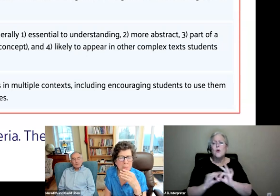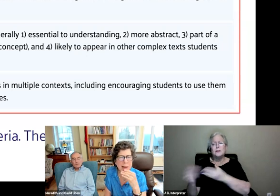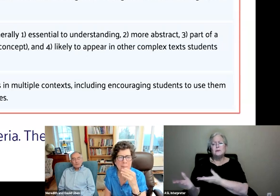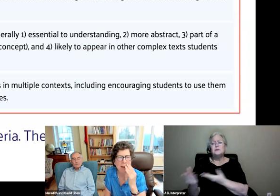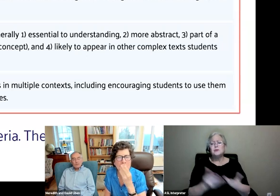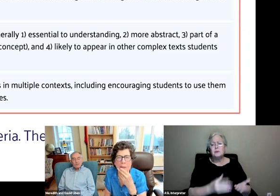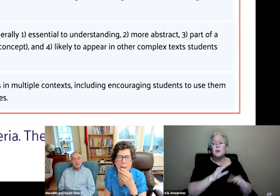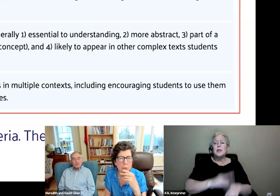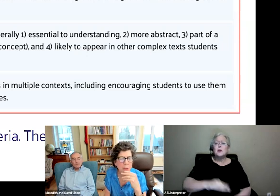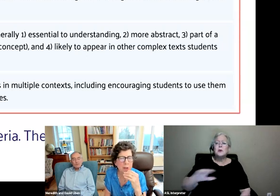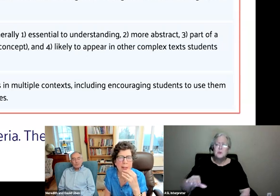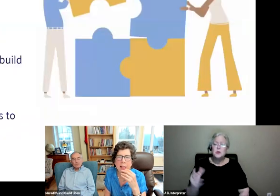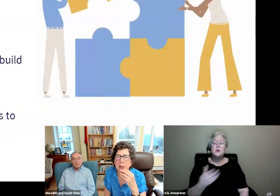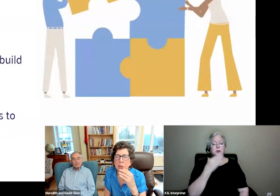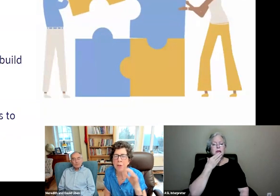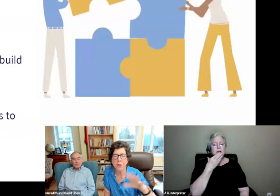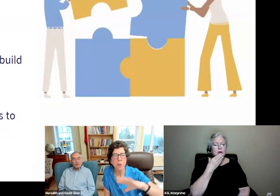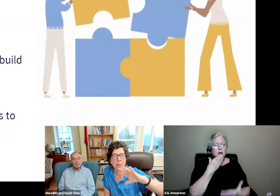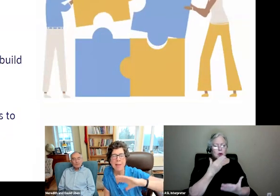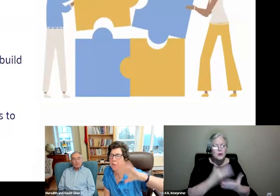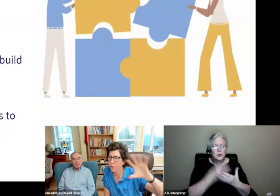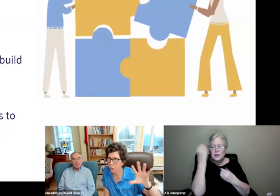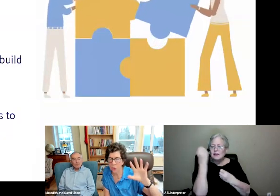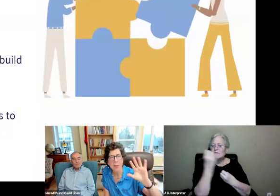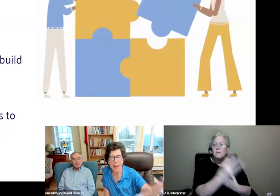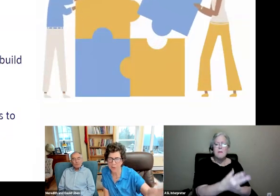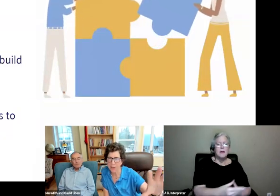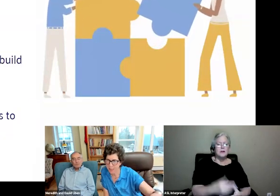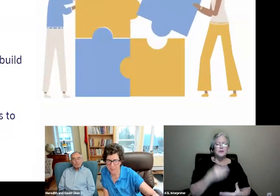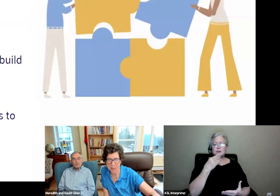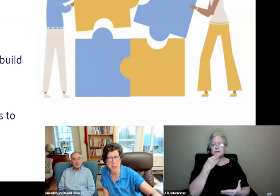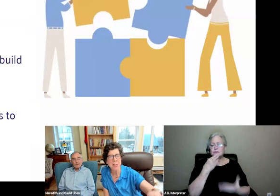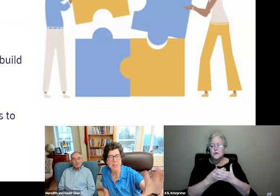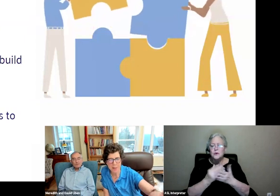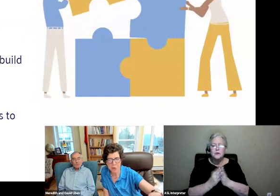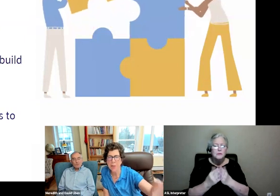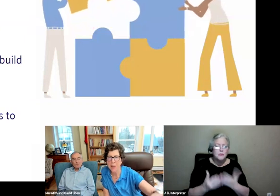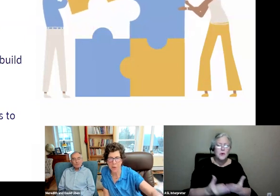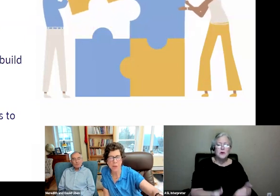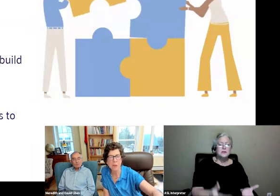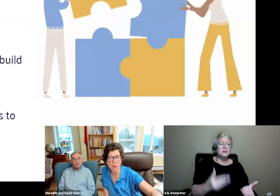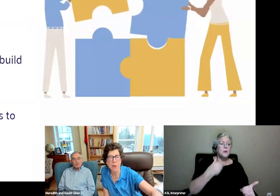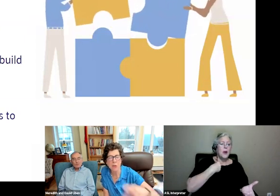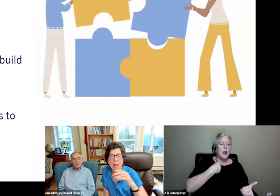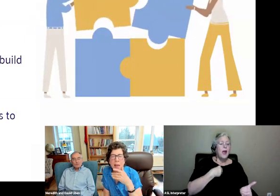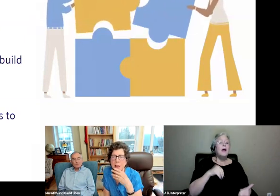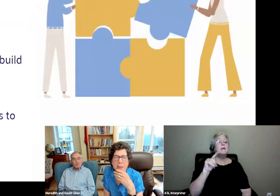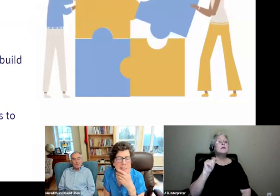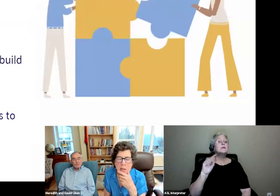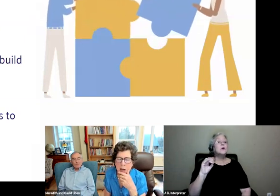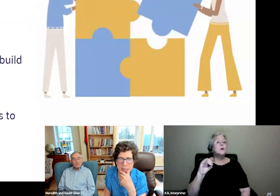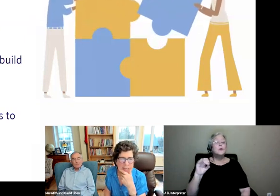don't mind going back, Michael, there was one other thing. So we made this tool that has eight dimensions. These are those.